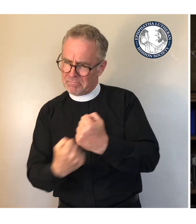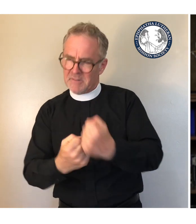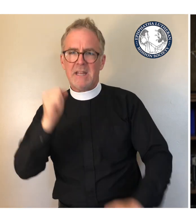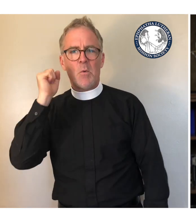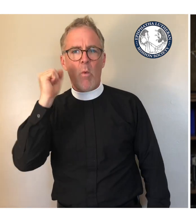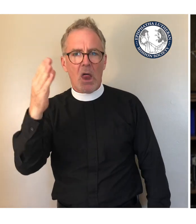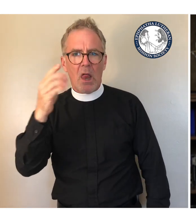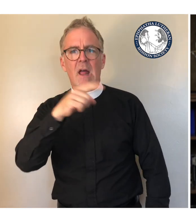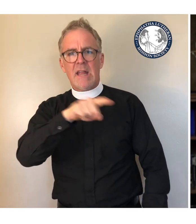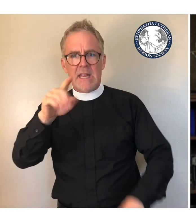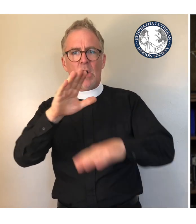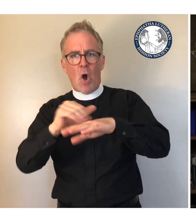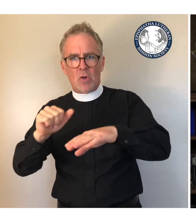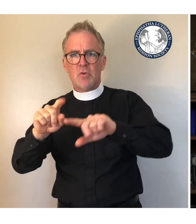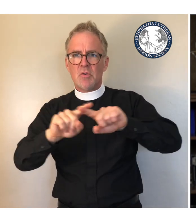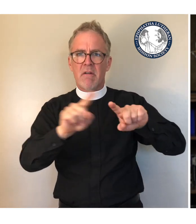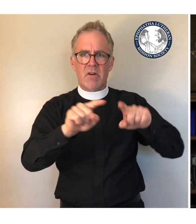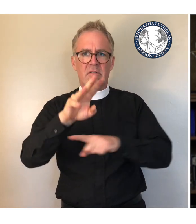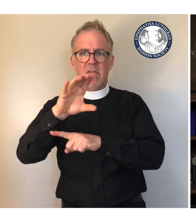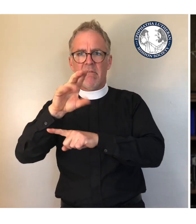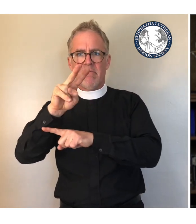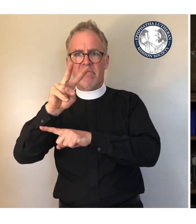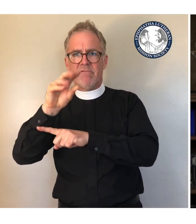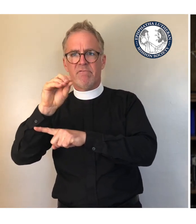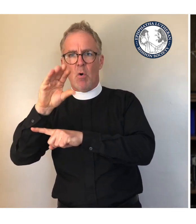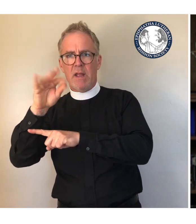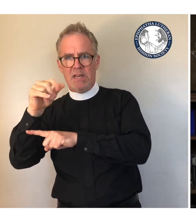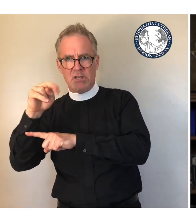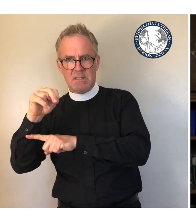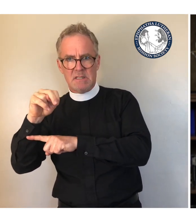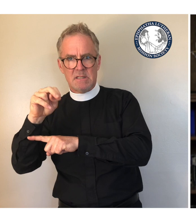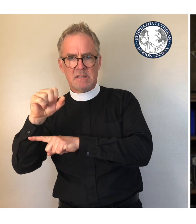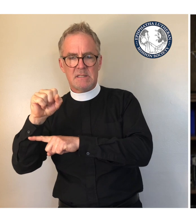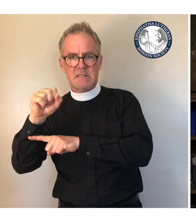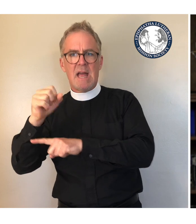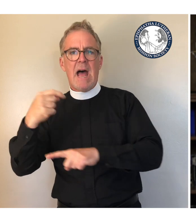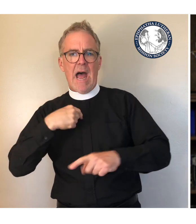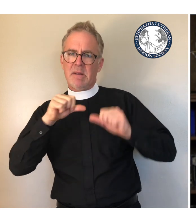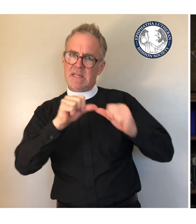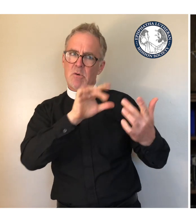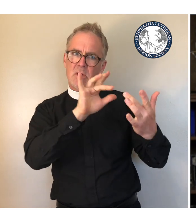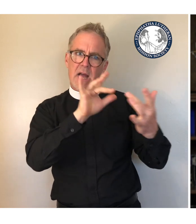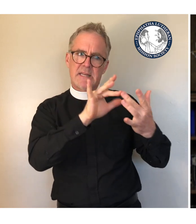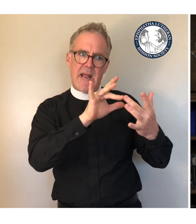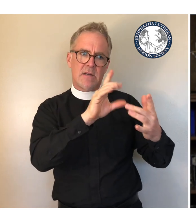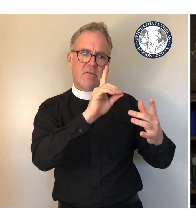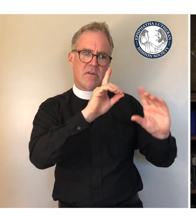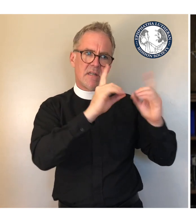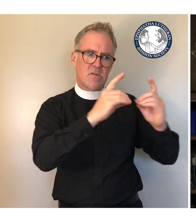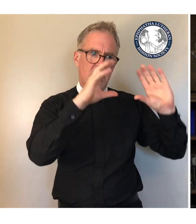called you to serve. I've been in continuous contact with district presidents and many other pastors and laypeople